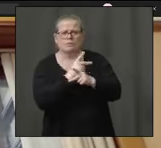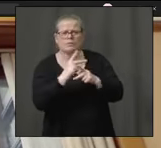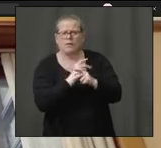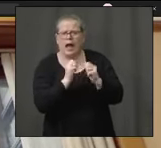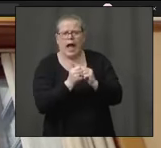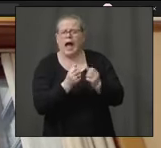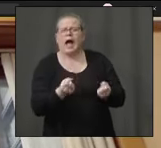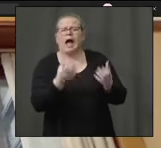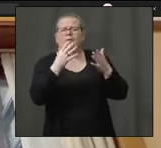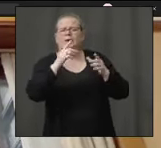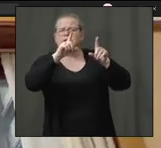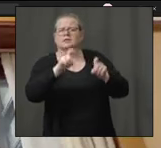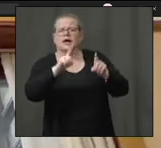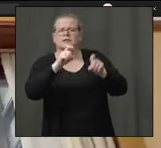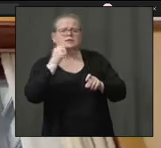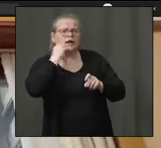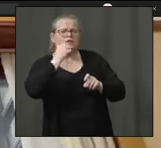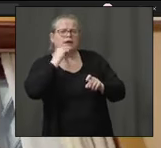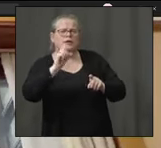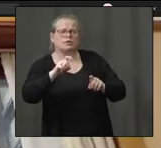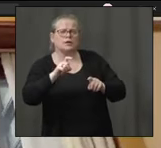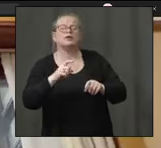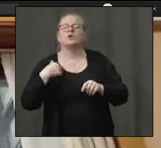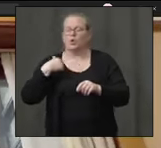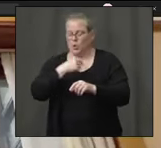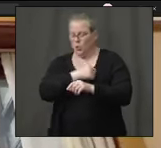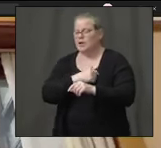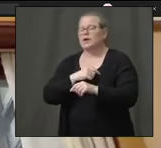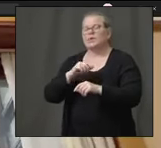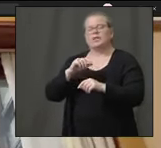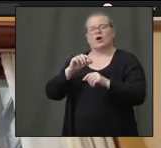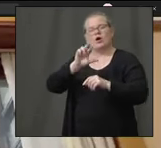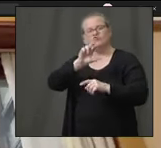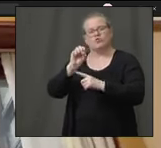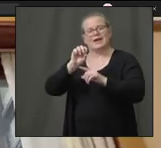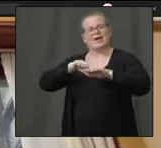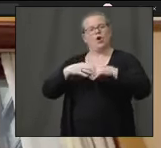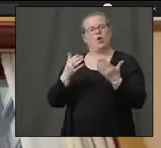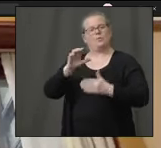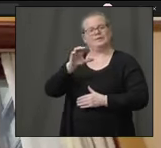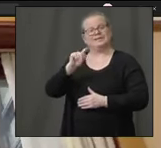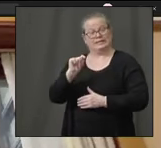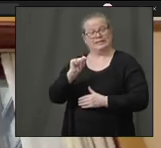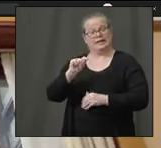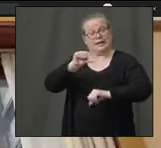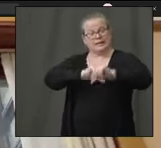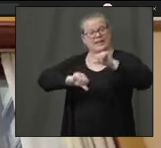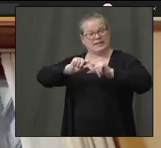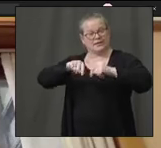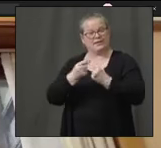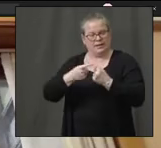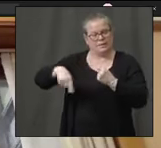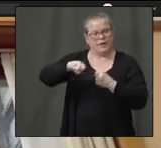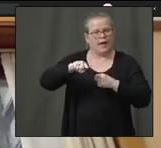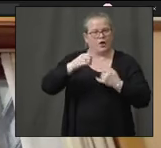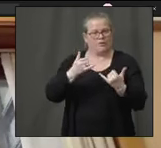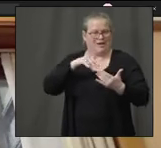on that with our ReopenCT scientific team. And we hope to share some insights into that in the coming weeks.